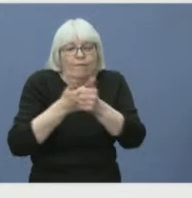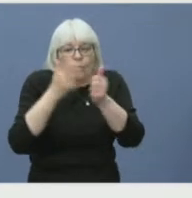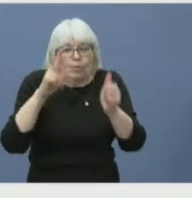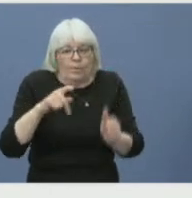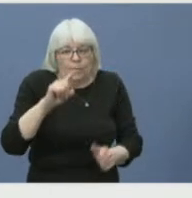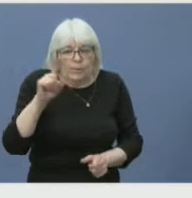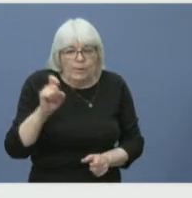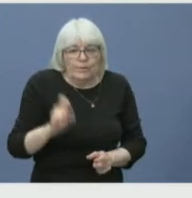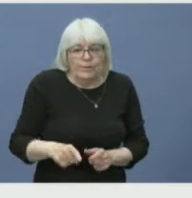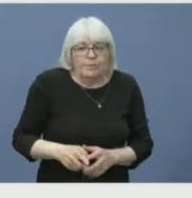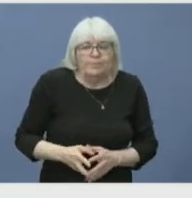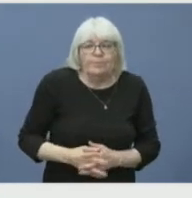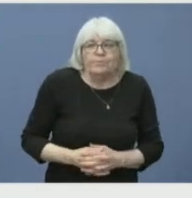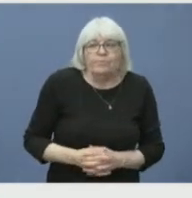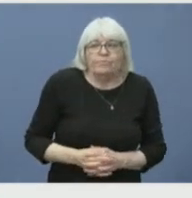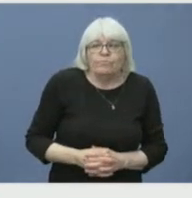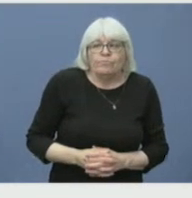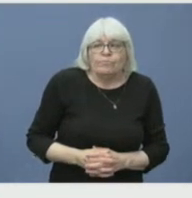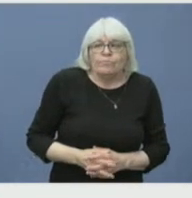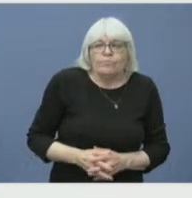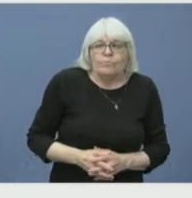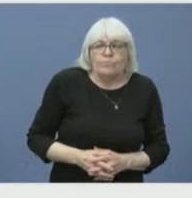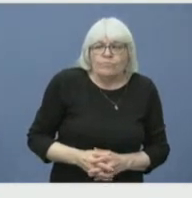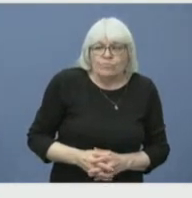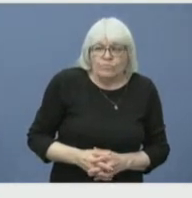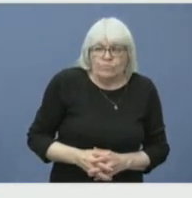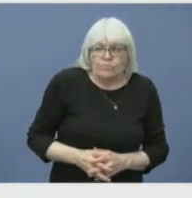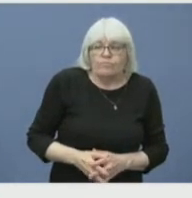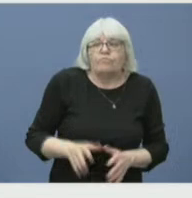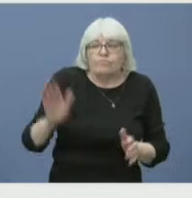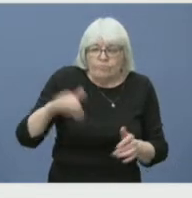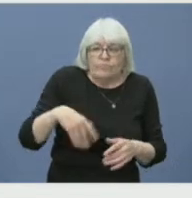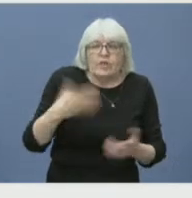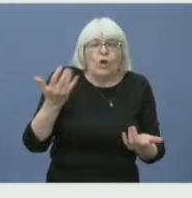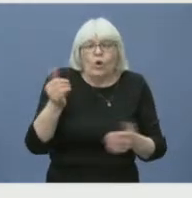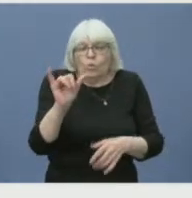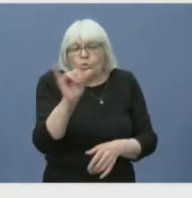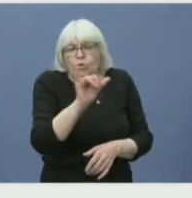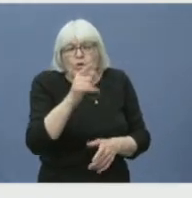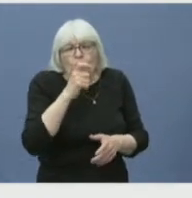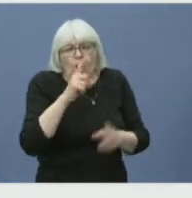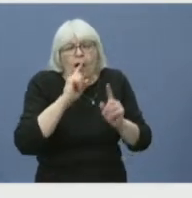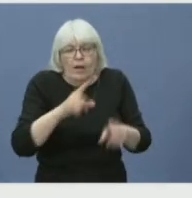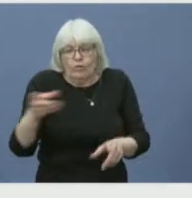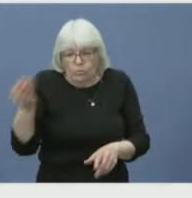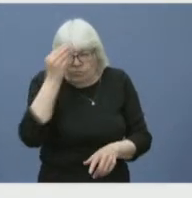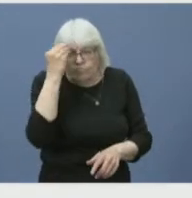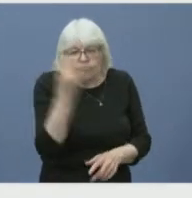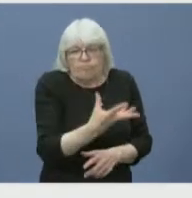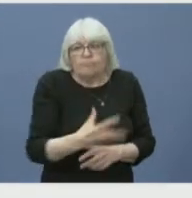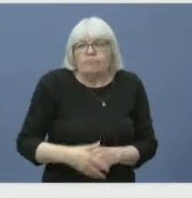for again, that would be helpful. And we'll start things off with CTV's Lindsay Armstrong. Go ahead, Lindsay.